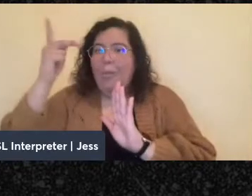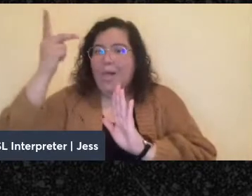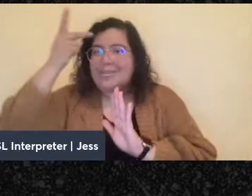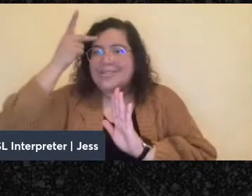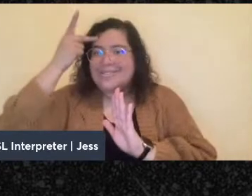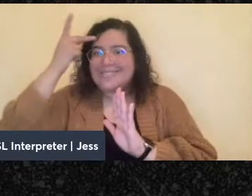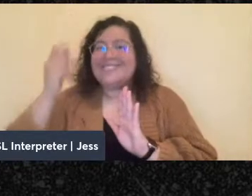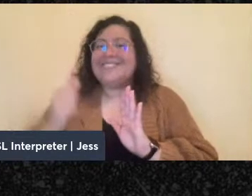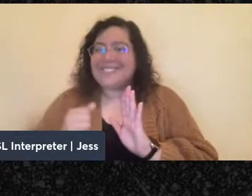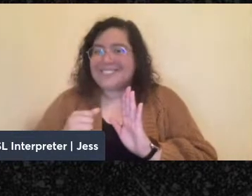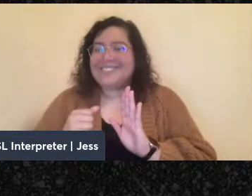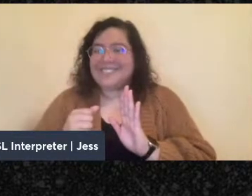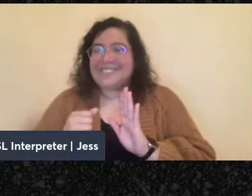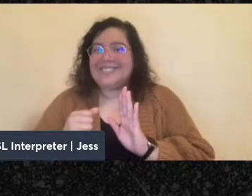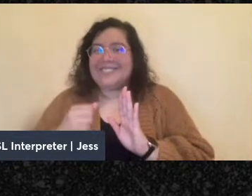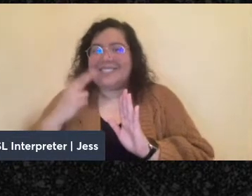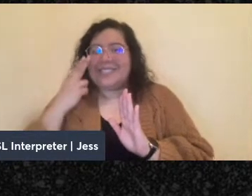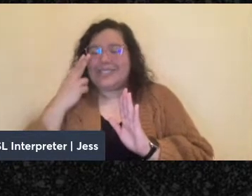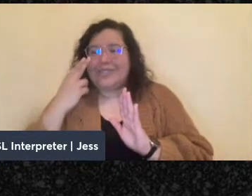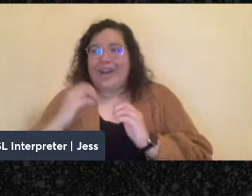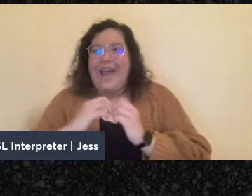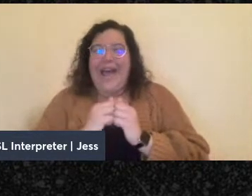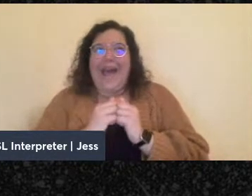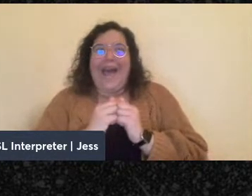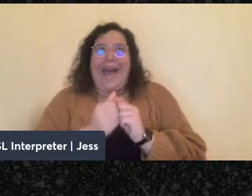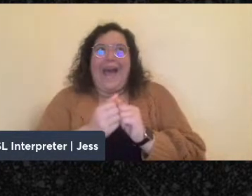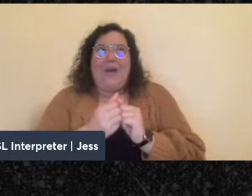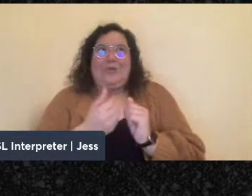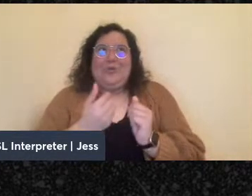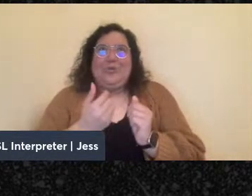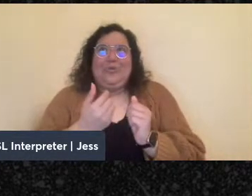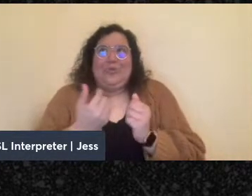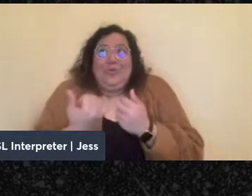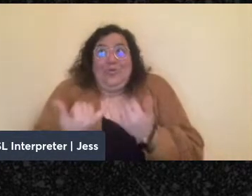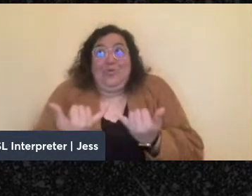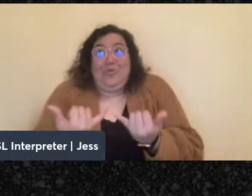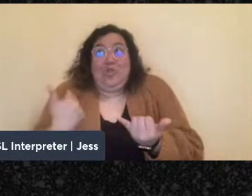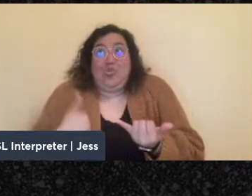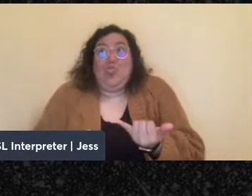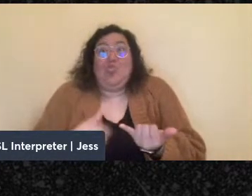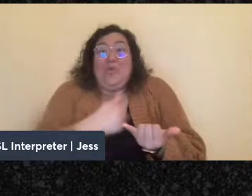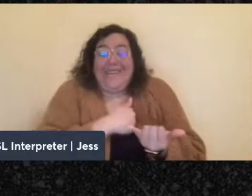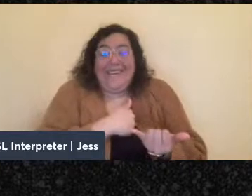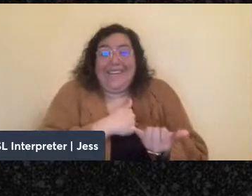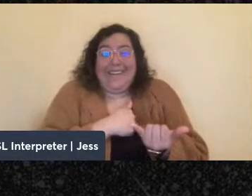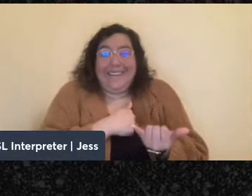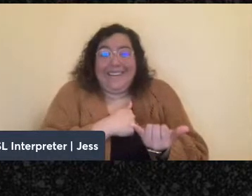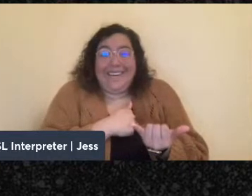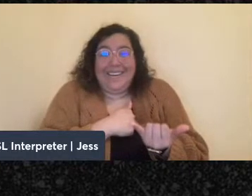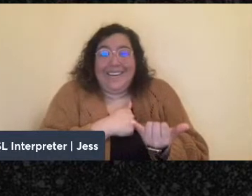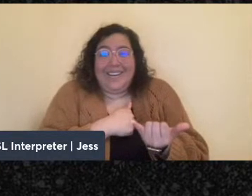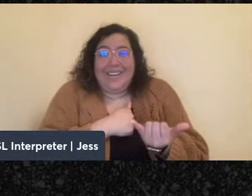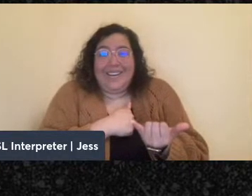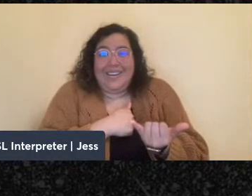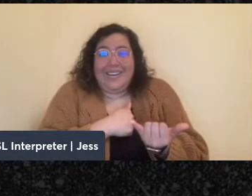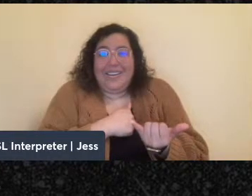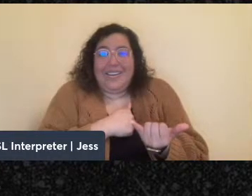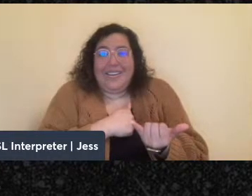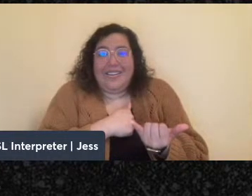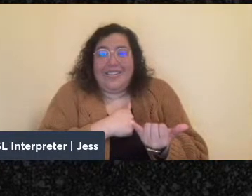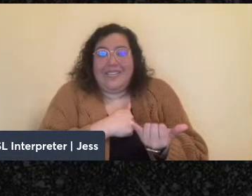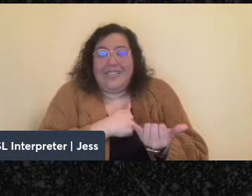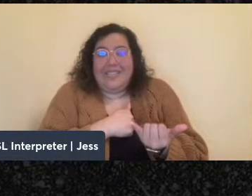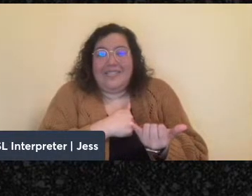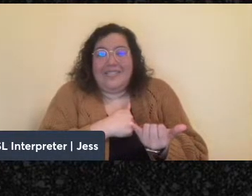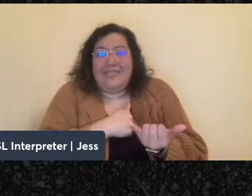you know, how do we, how do we be,